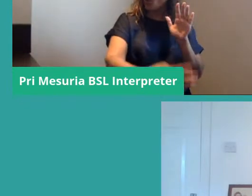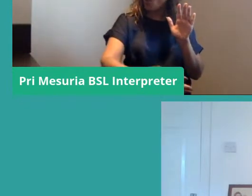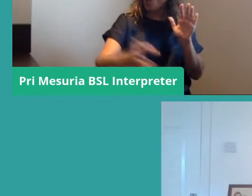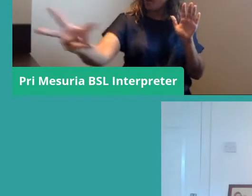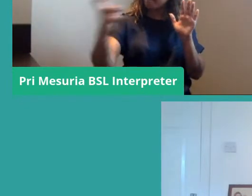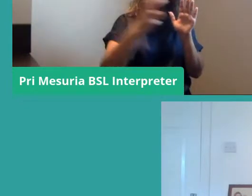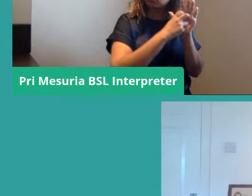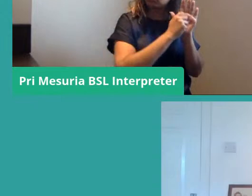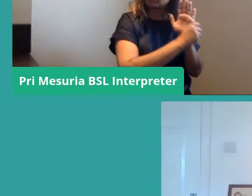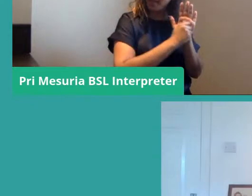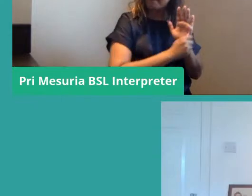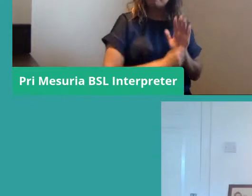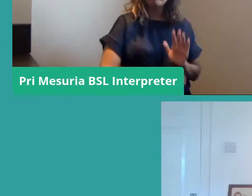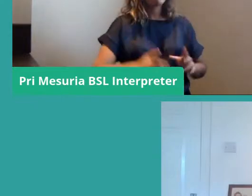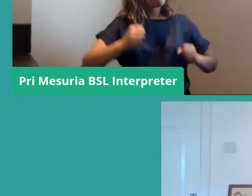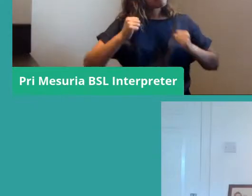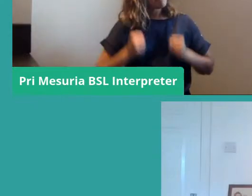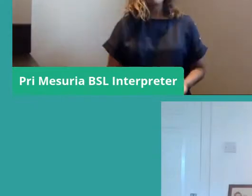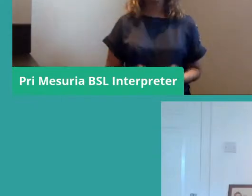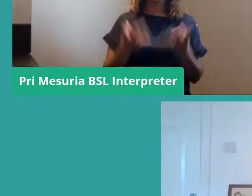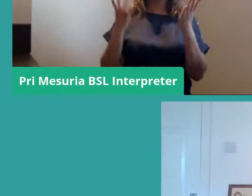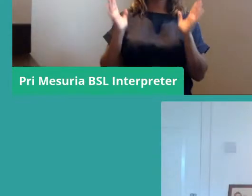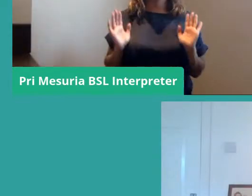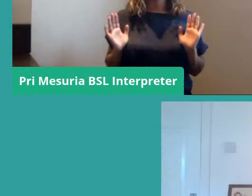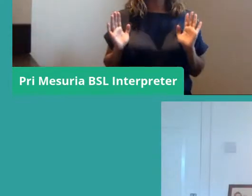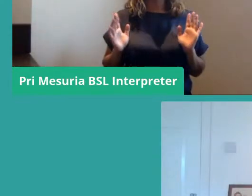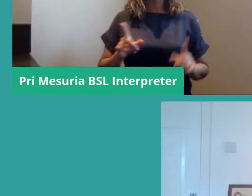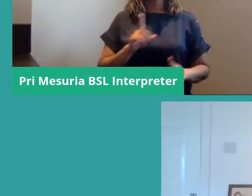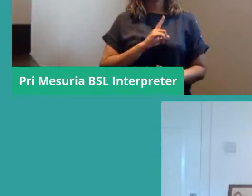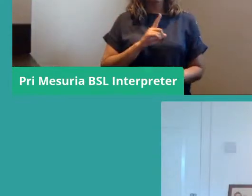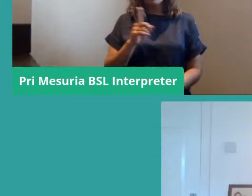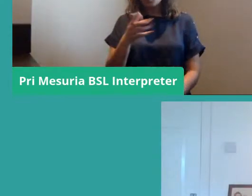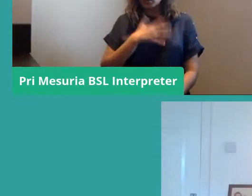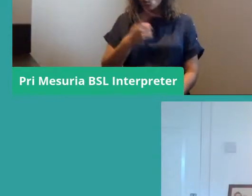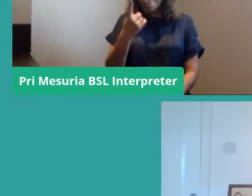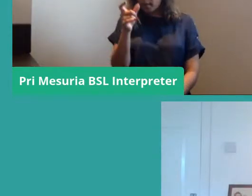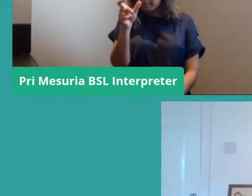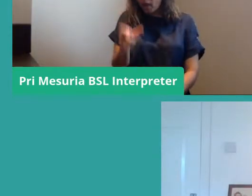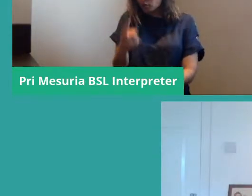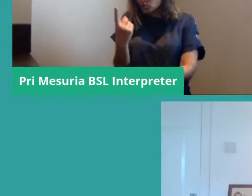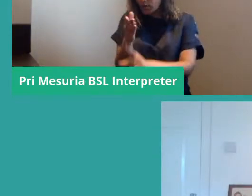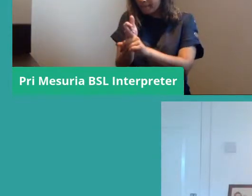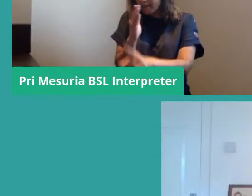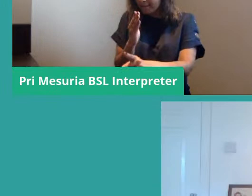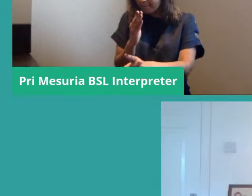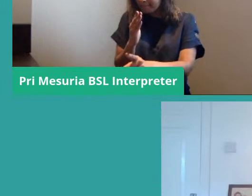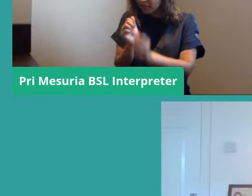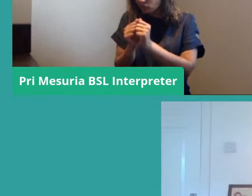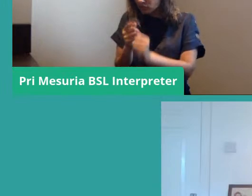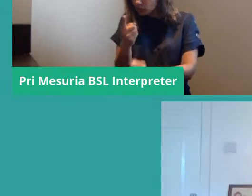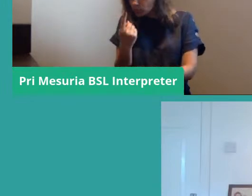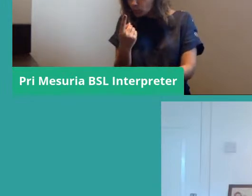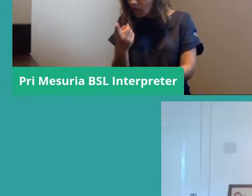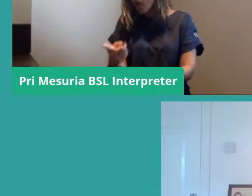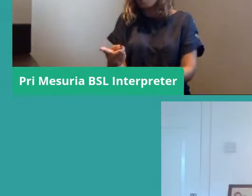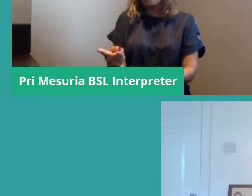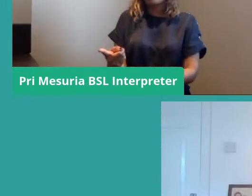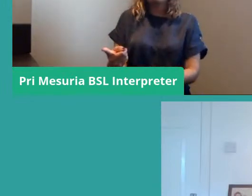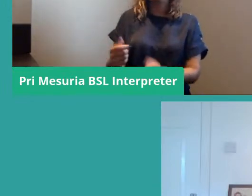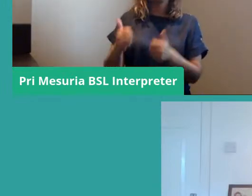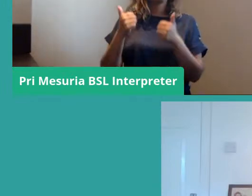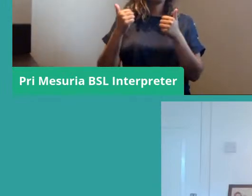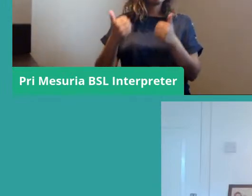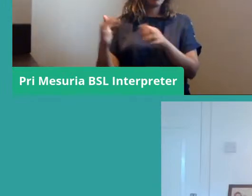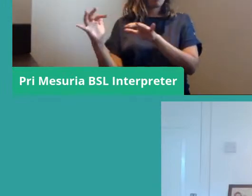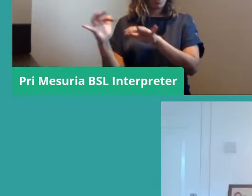right it's because if you can learn to identify that one person you can bring lots of other people with them that's that